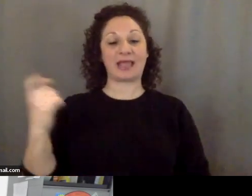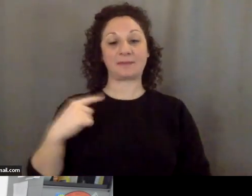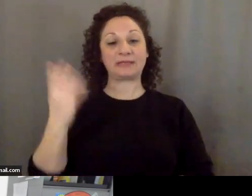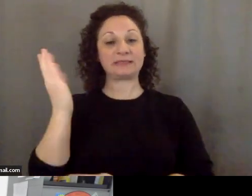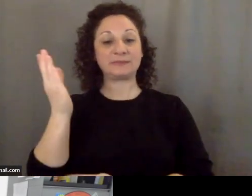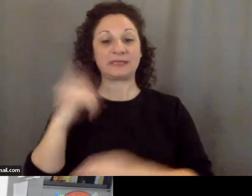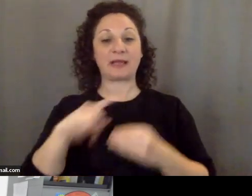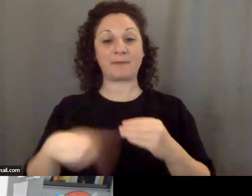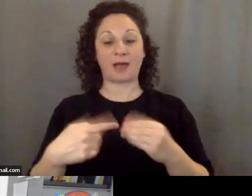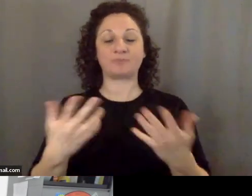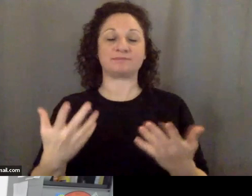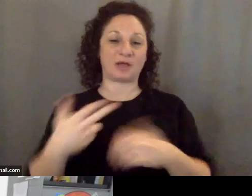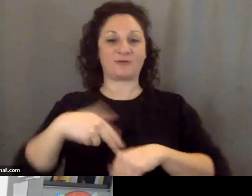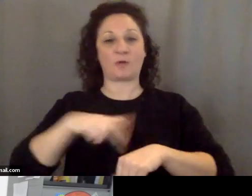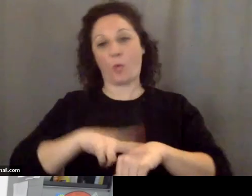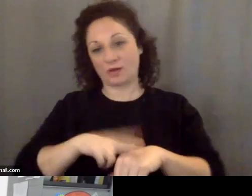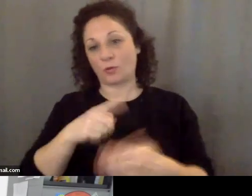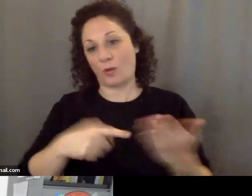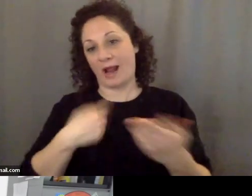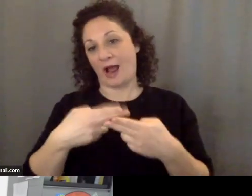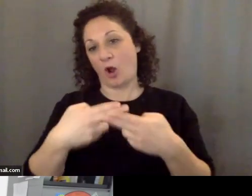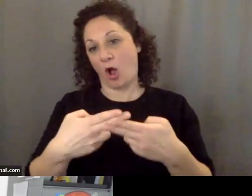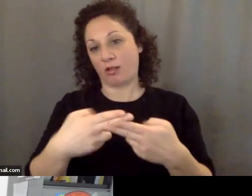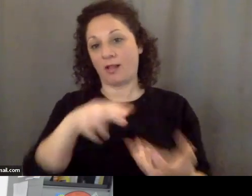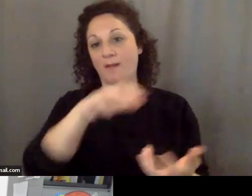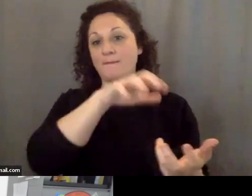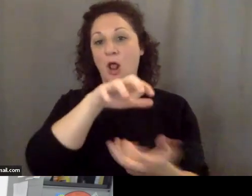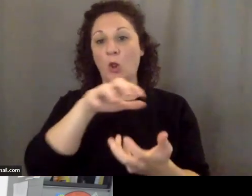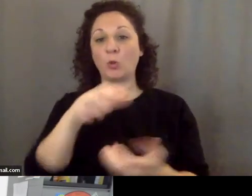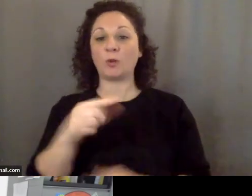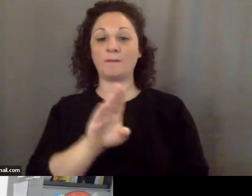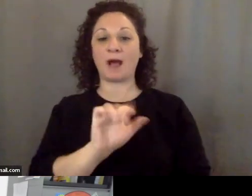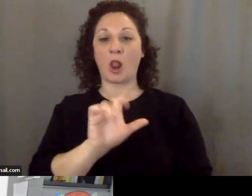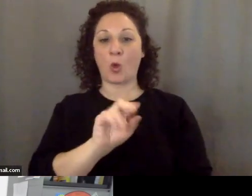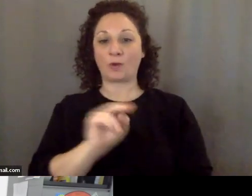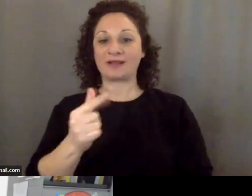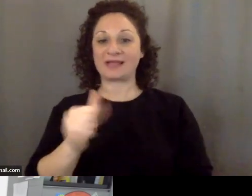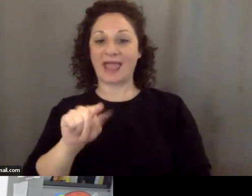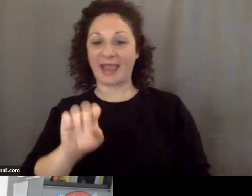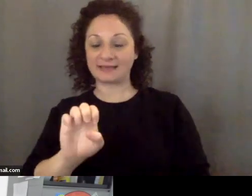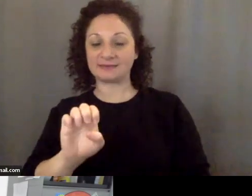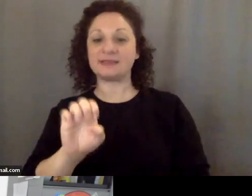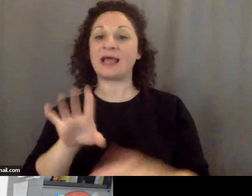the, of course, what I call Balloon Gate, and the associated